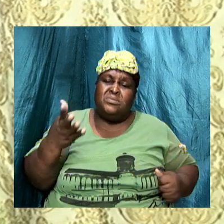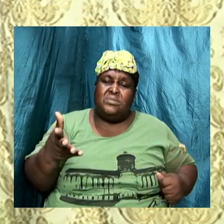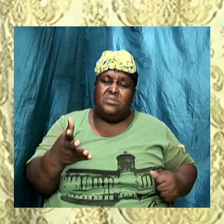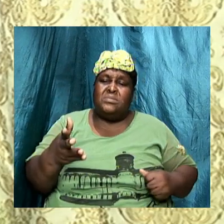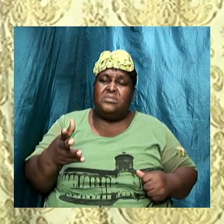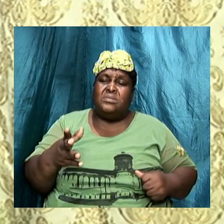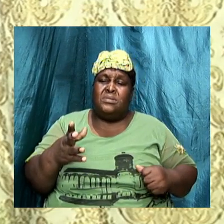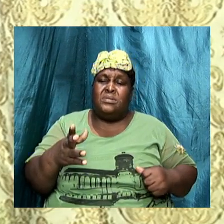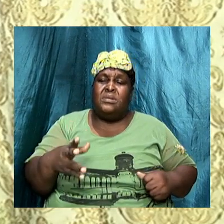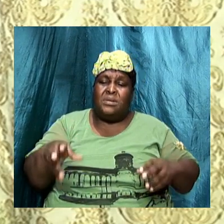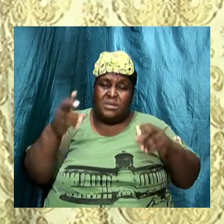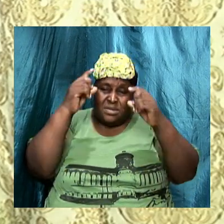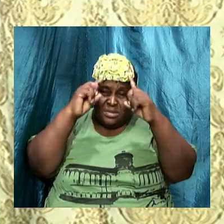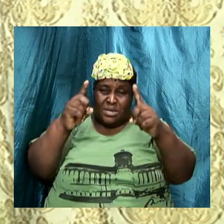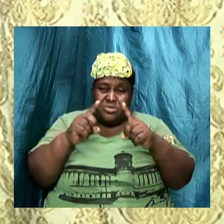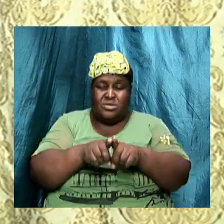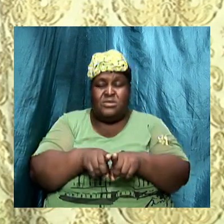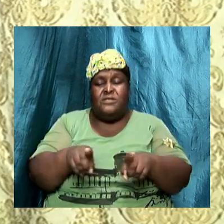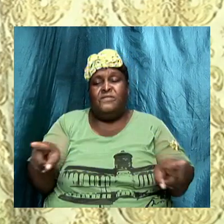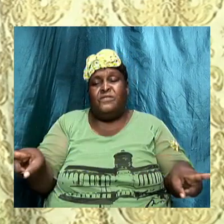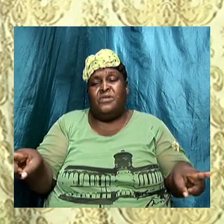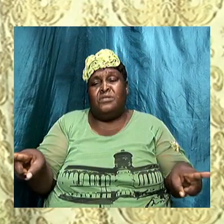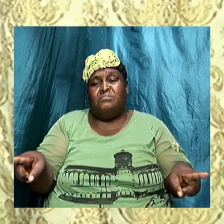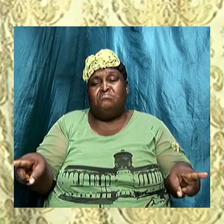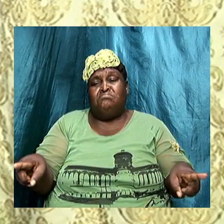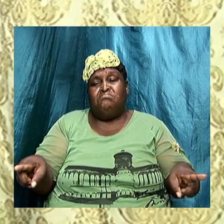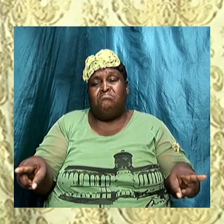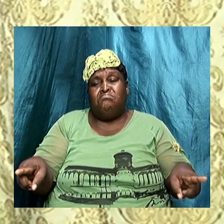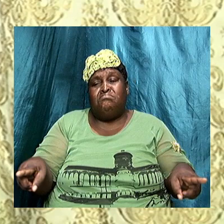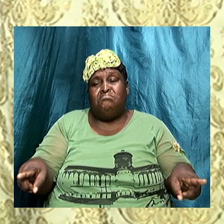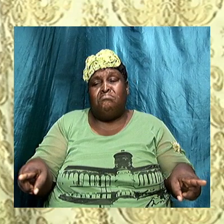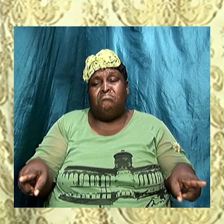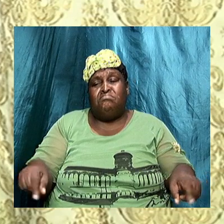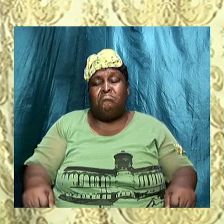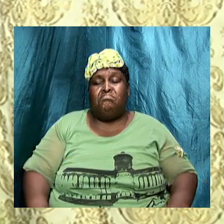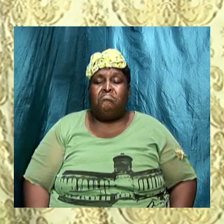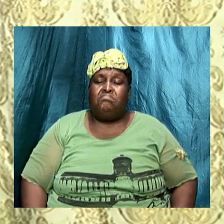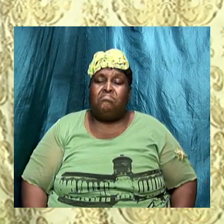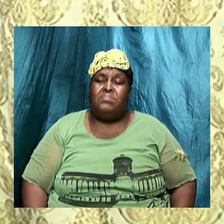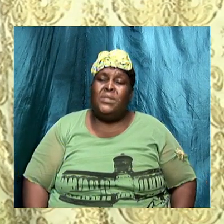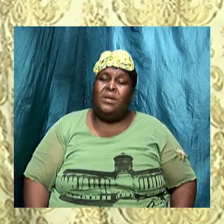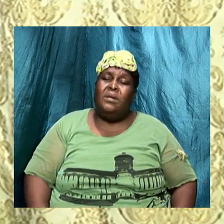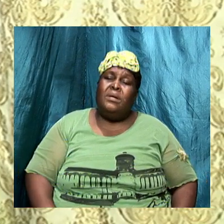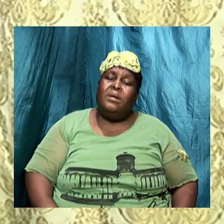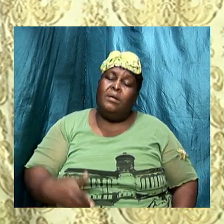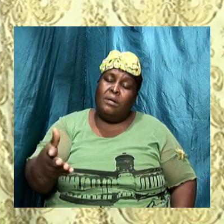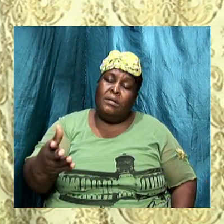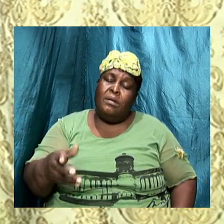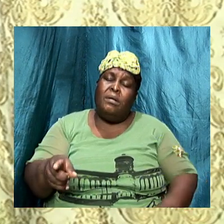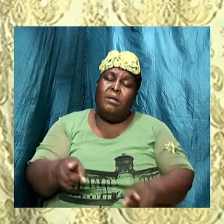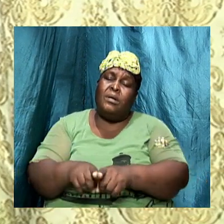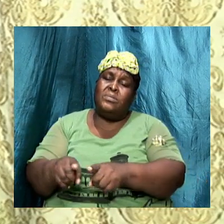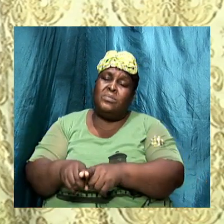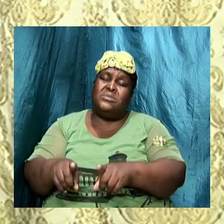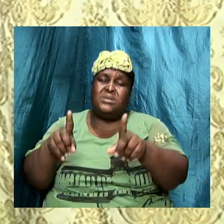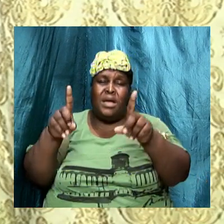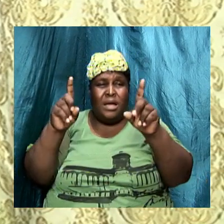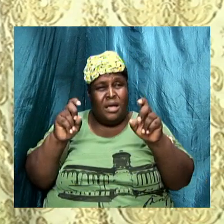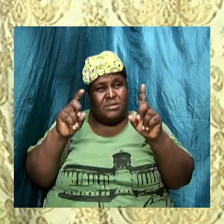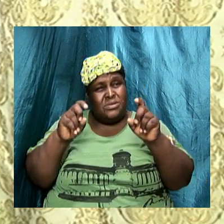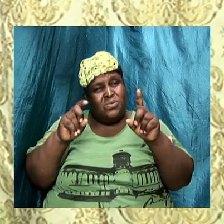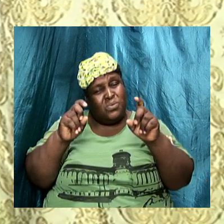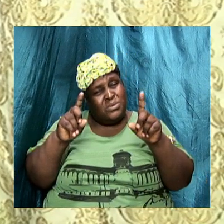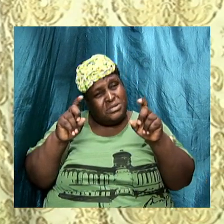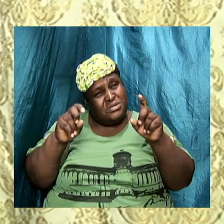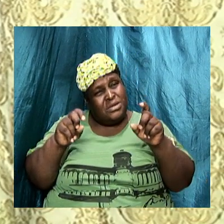for the most part and opposing to their they were always asking questions to put him in a